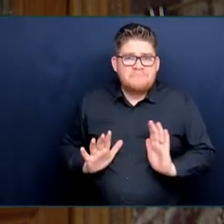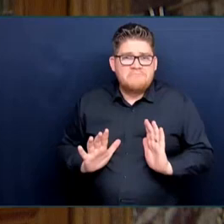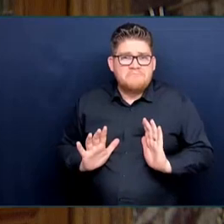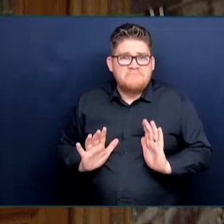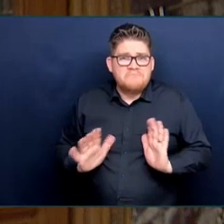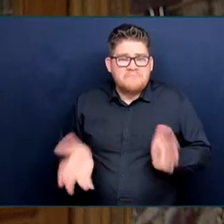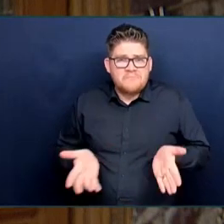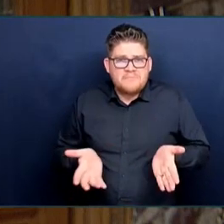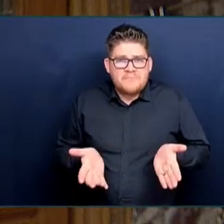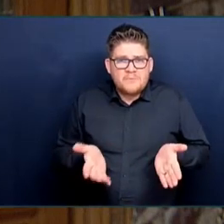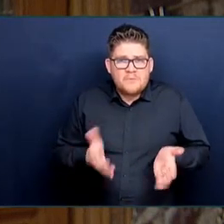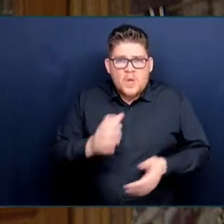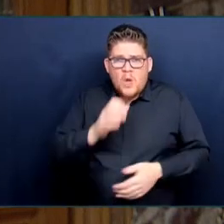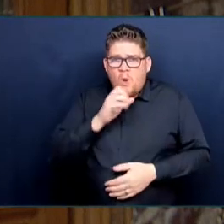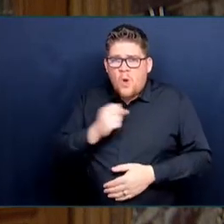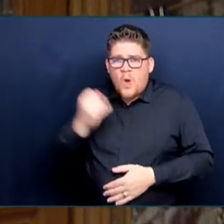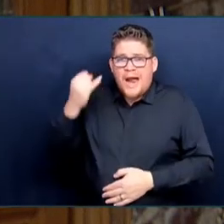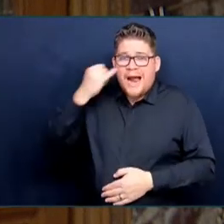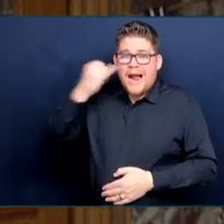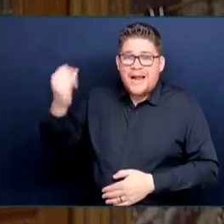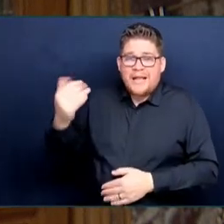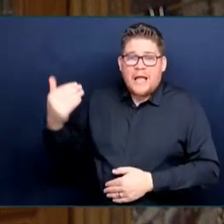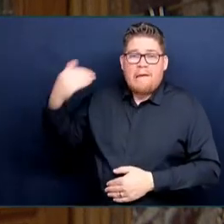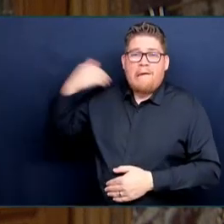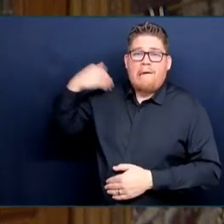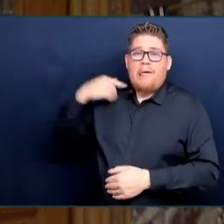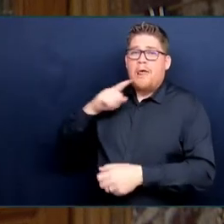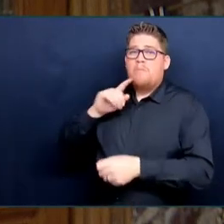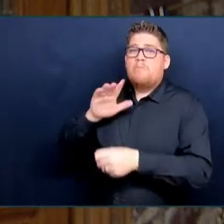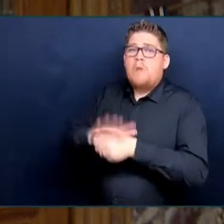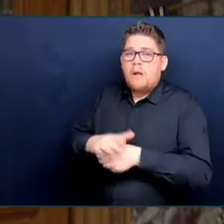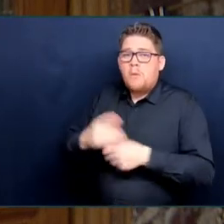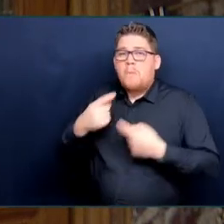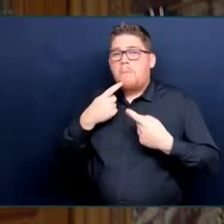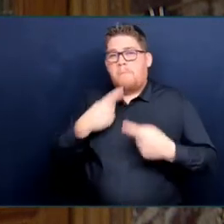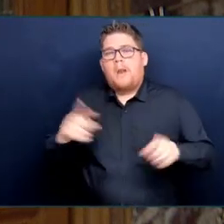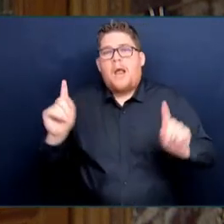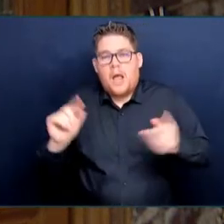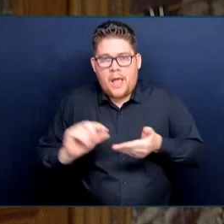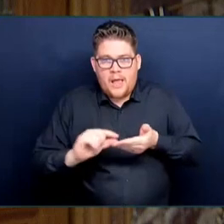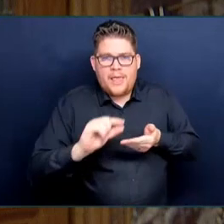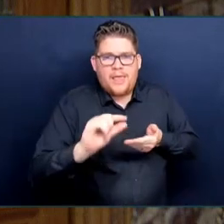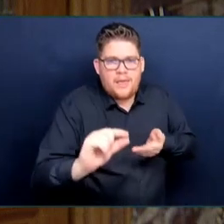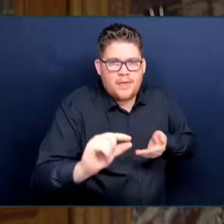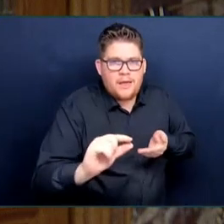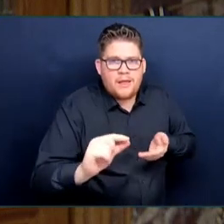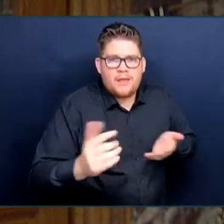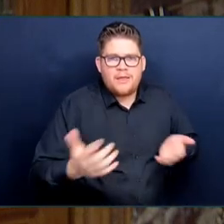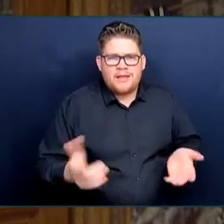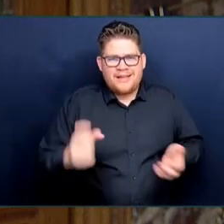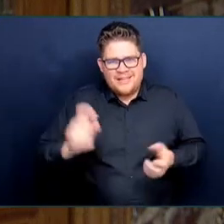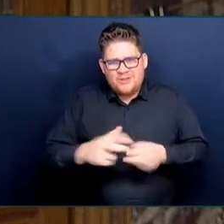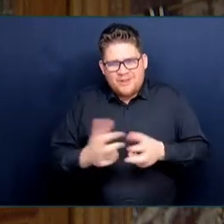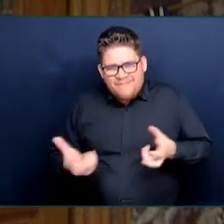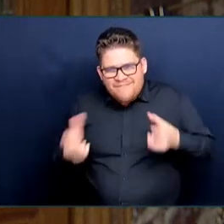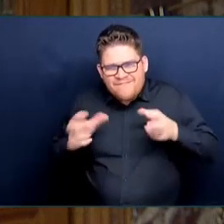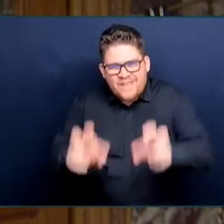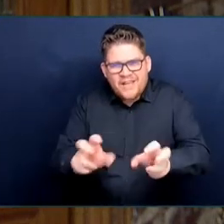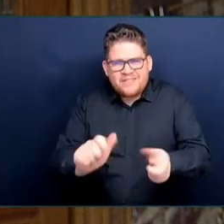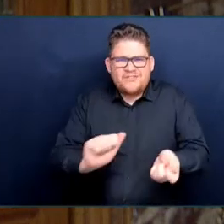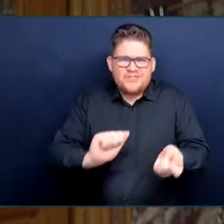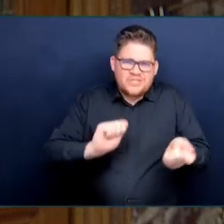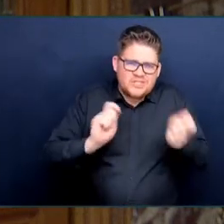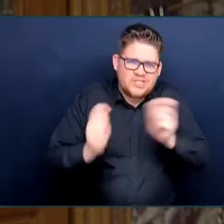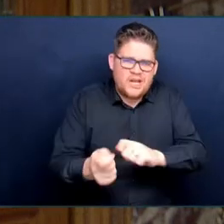This is a budget that delivers status quo in a time when leadership is needed, and I would argue, hon. Speaker, that we will always get